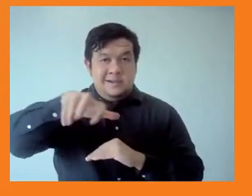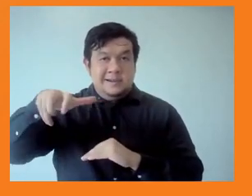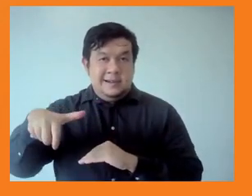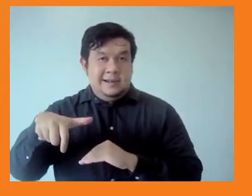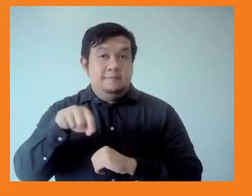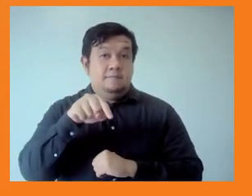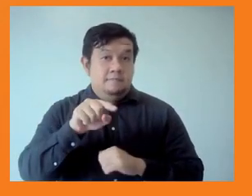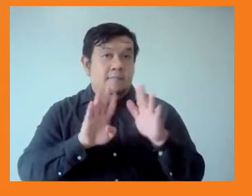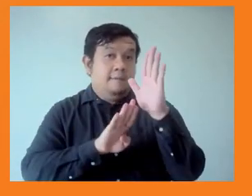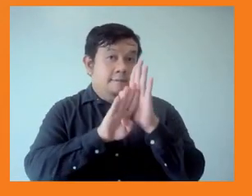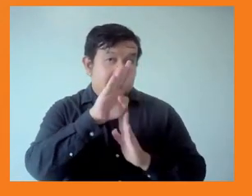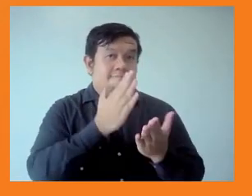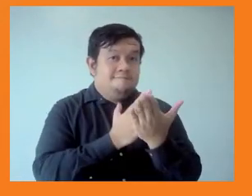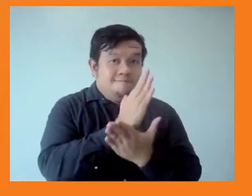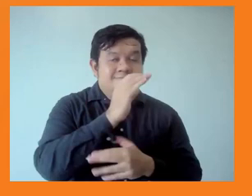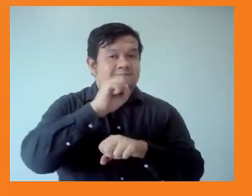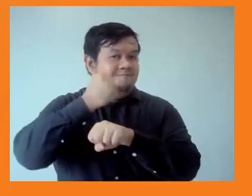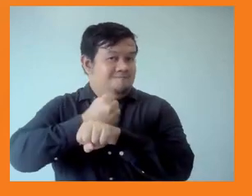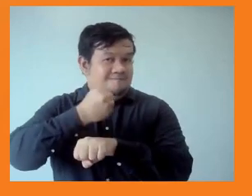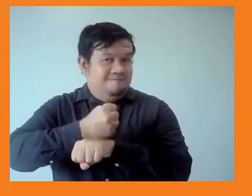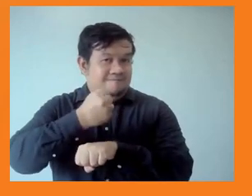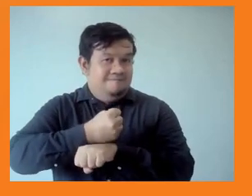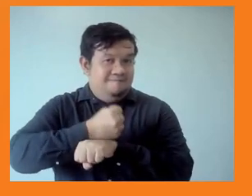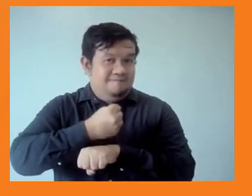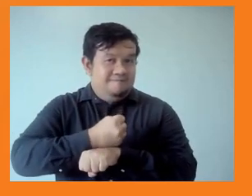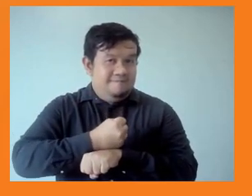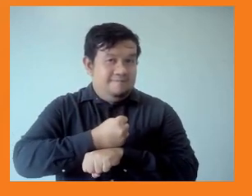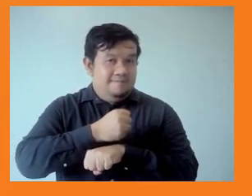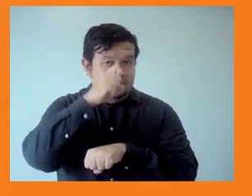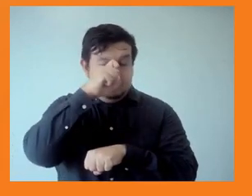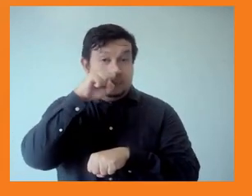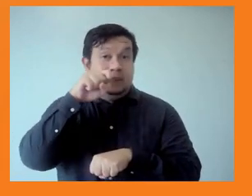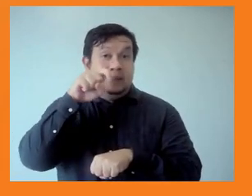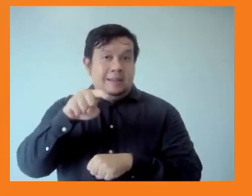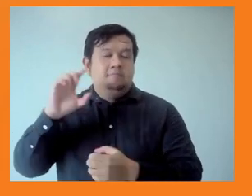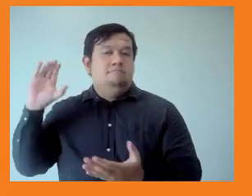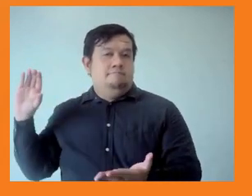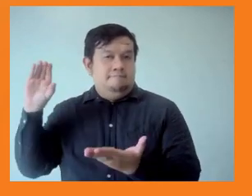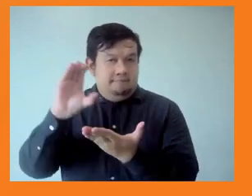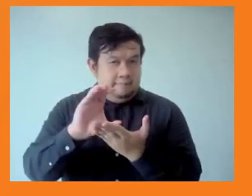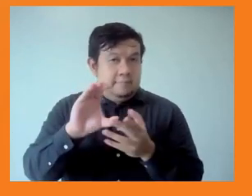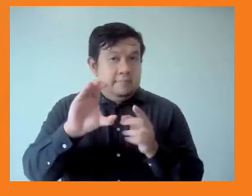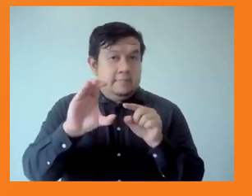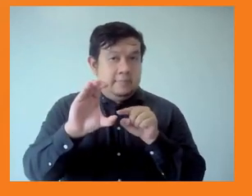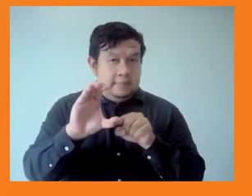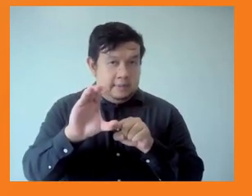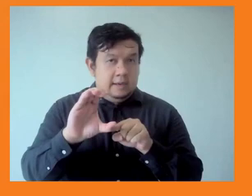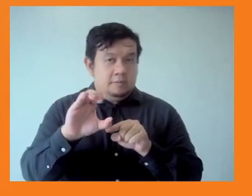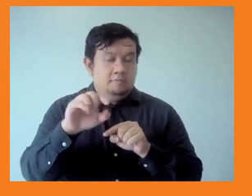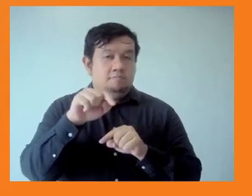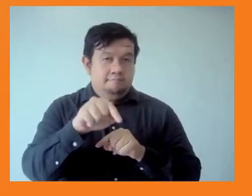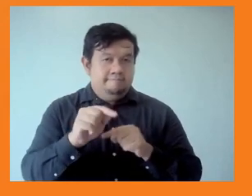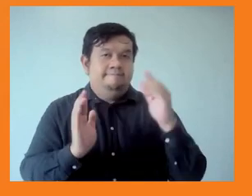big financing gap that there is to fund their universal public services, and establish a robust mechanism to support